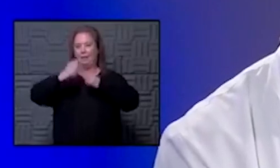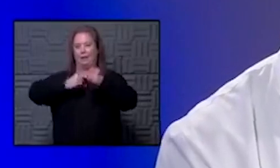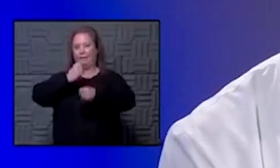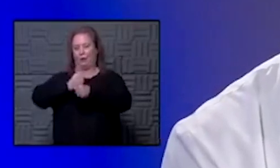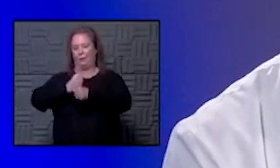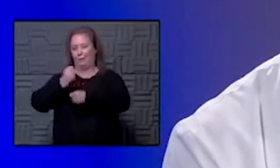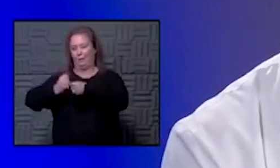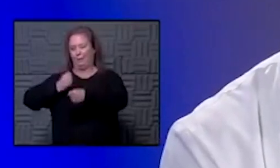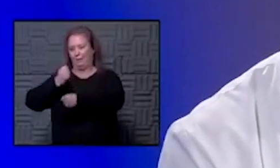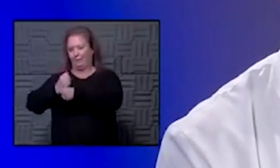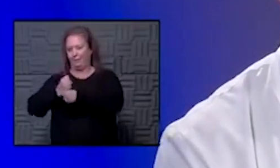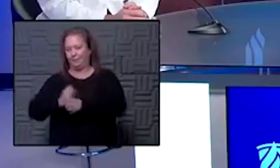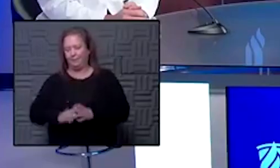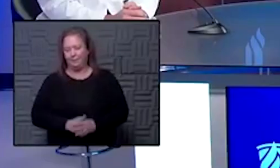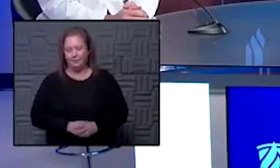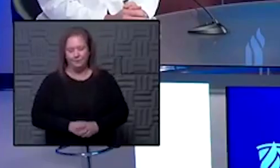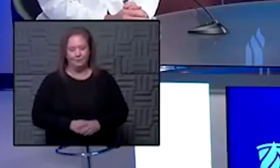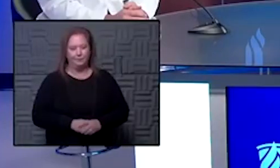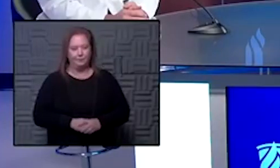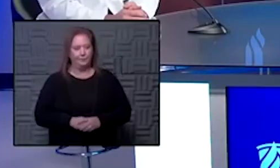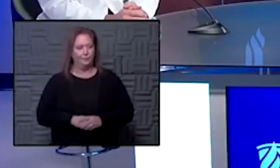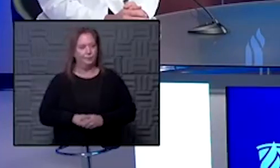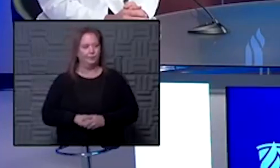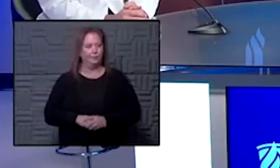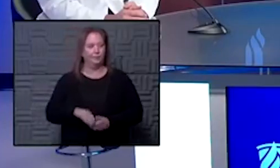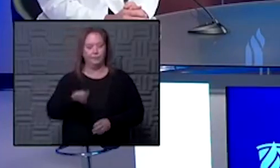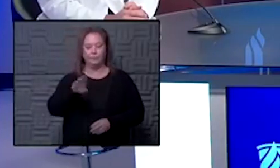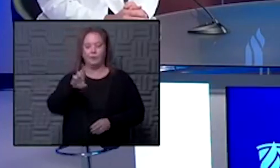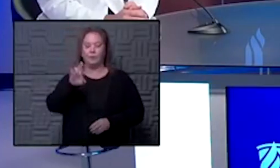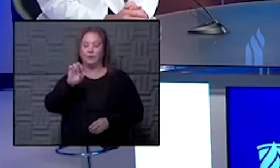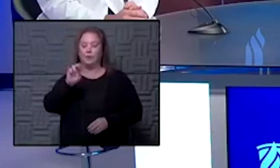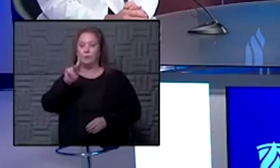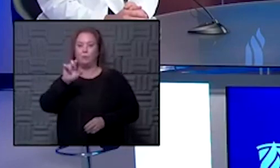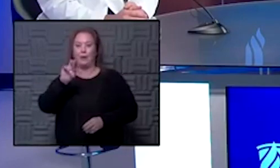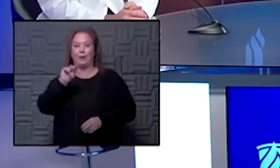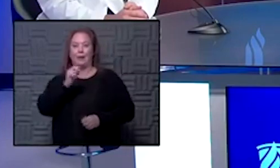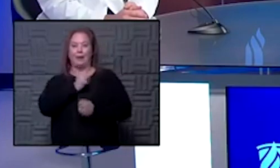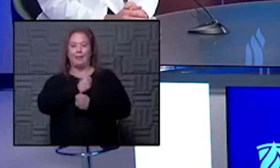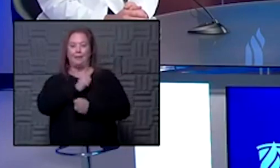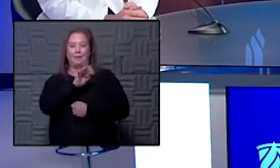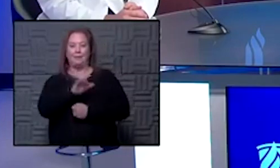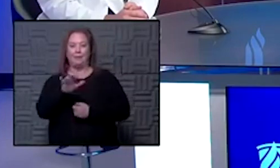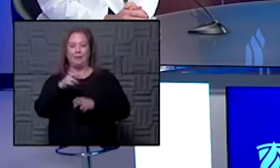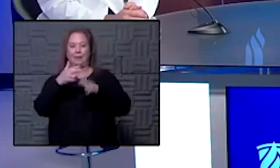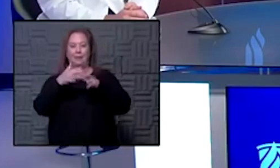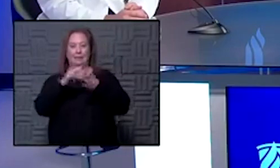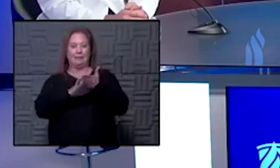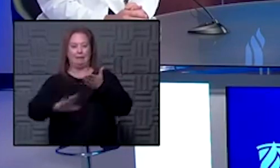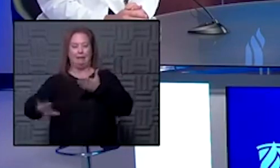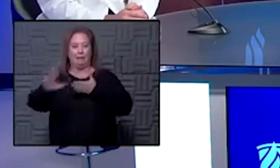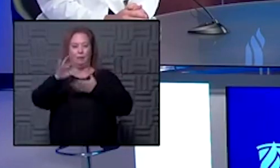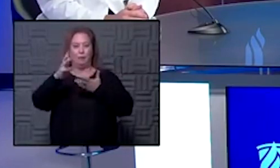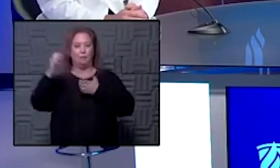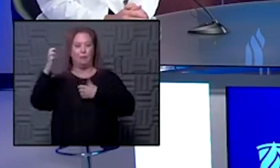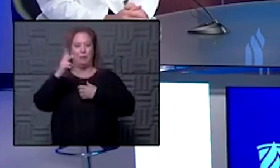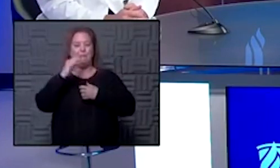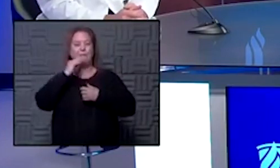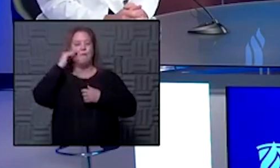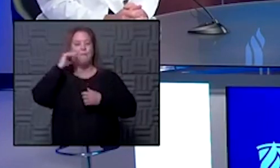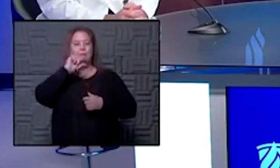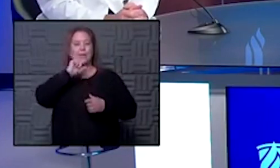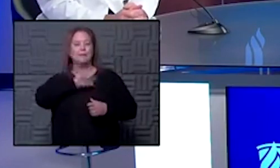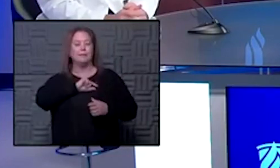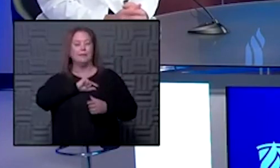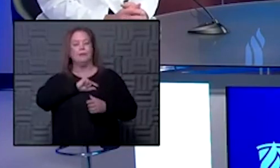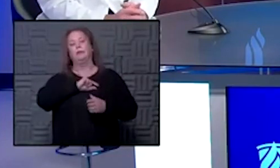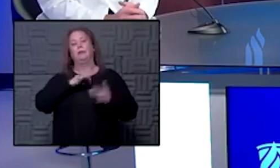brecon and i hope i'm saying that right because i love the spelling is in college wants to go home over thanksgiving